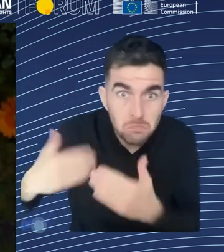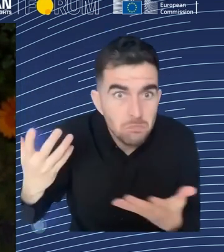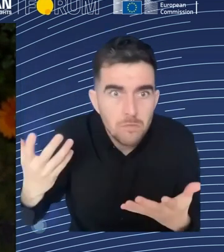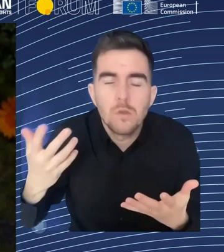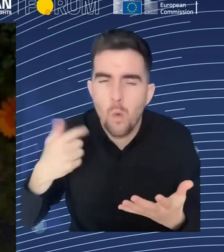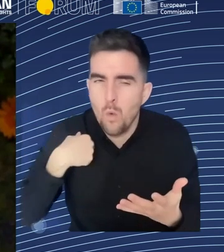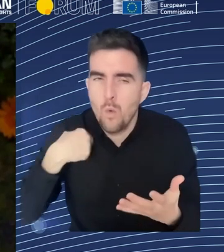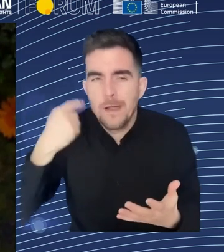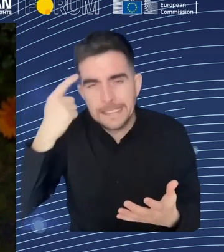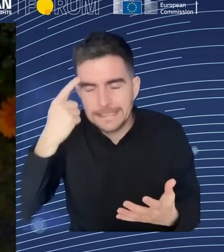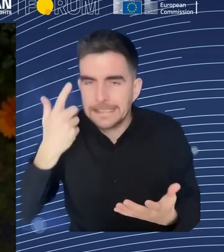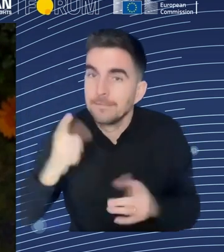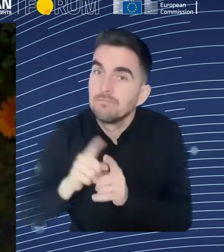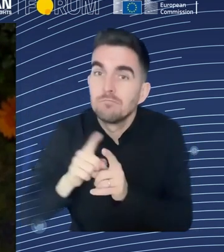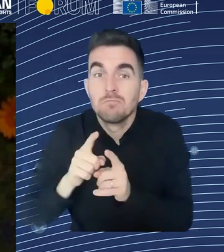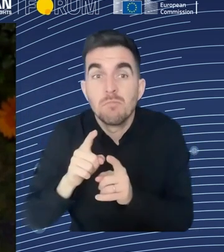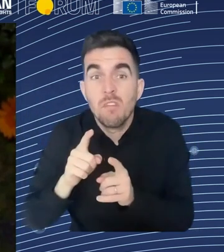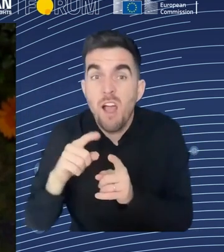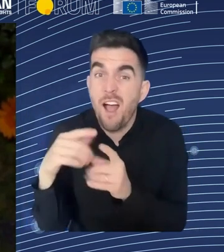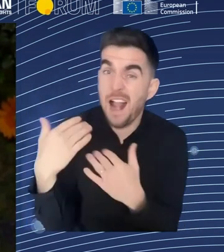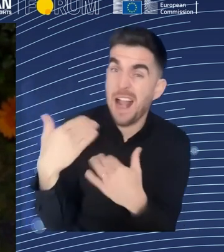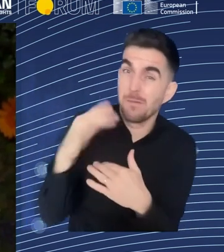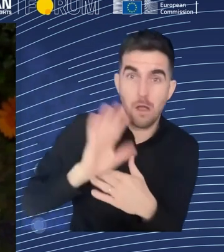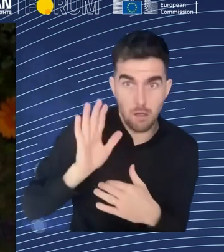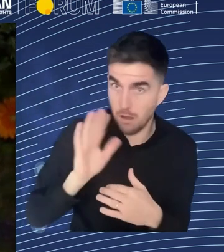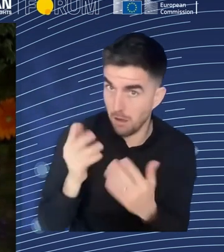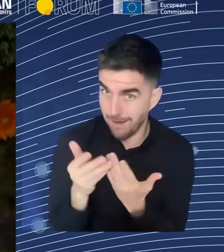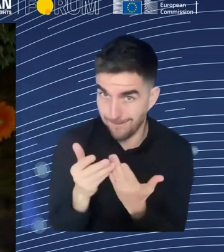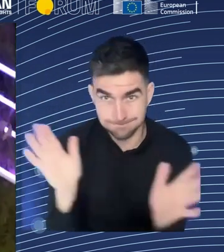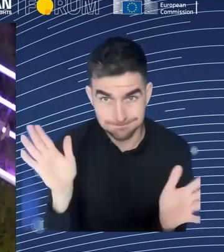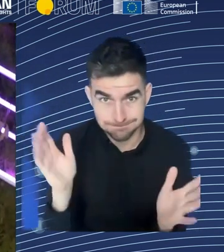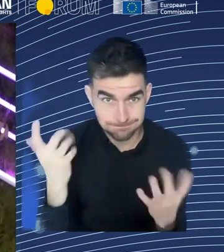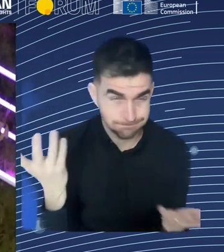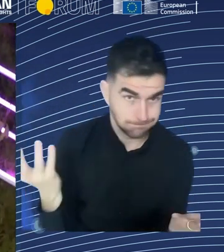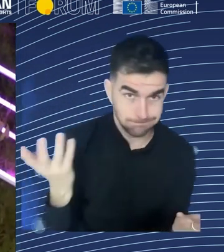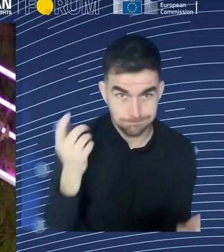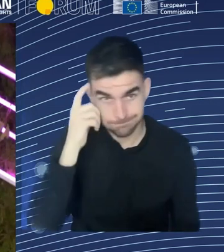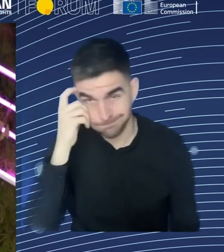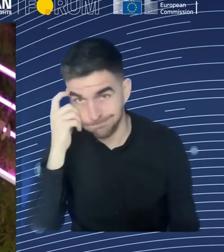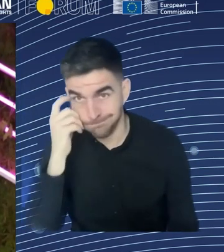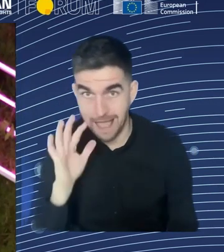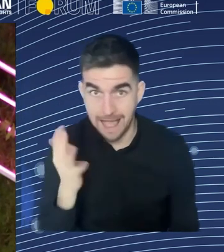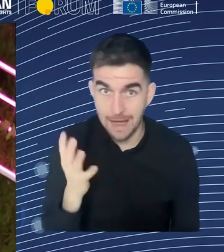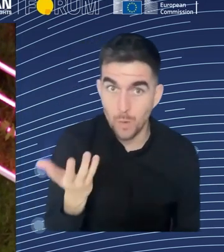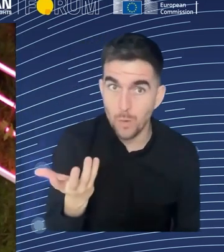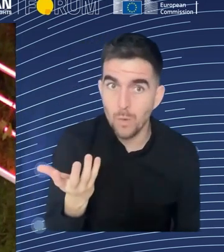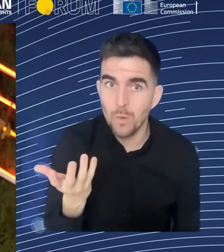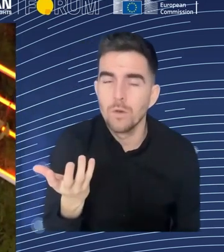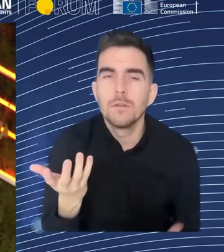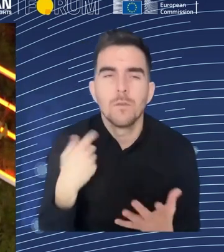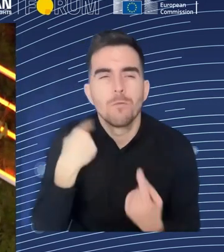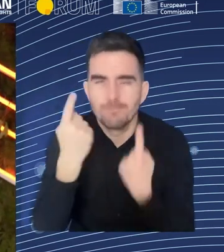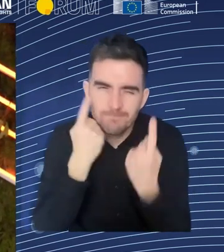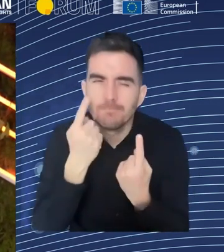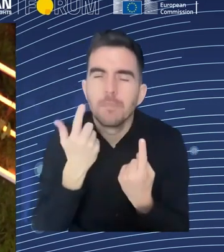the full socioeconomic spectrum. Yeah, no, thank you. Thank you very much, Jeremias. Okay, so we have those gaps. Let's assume